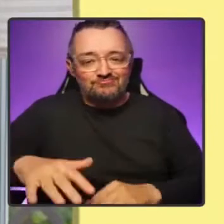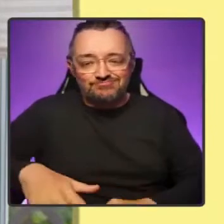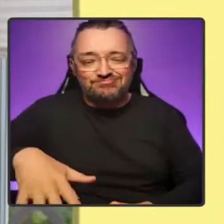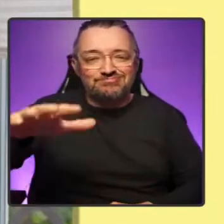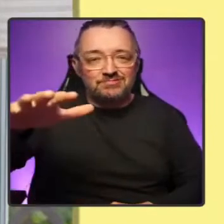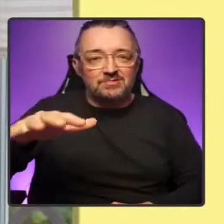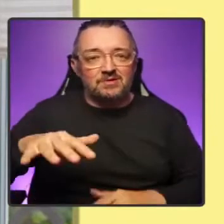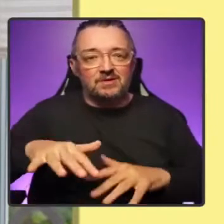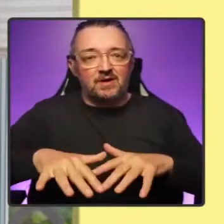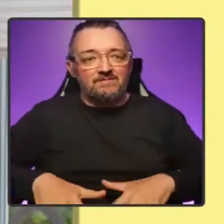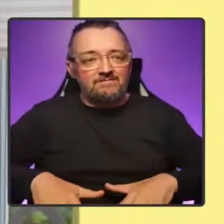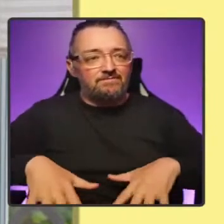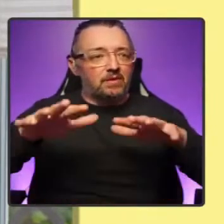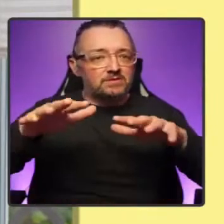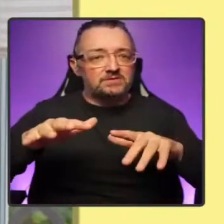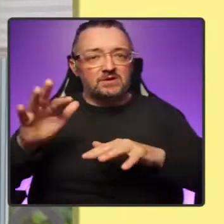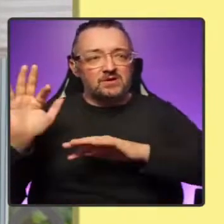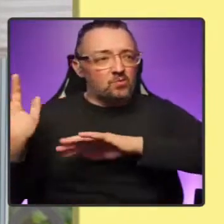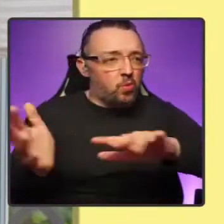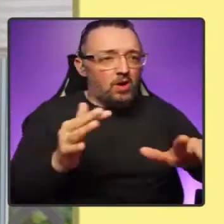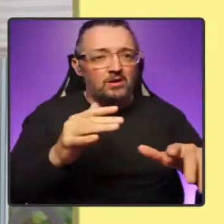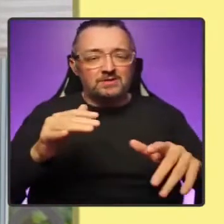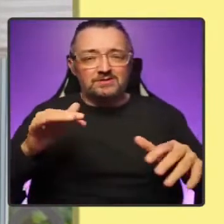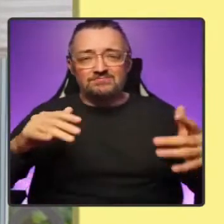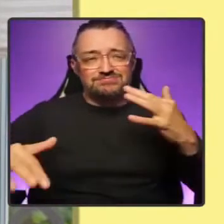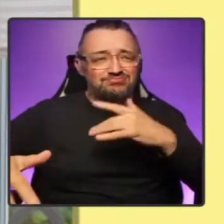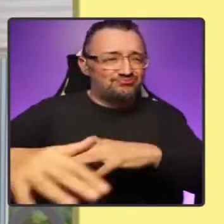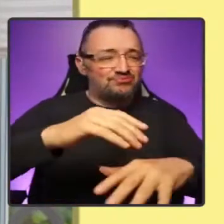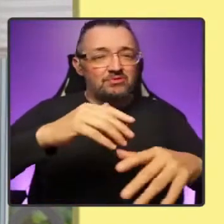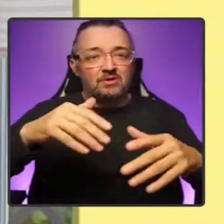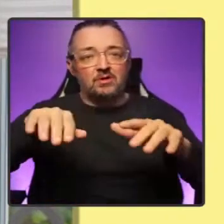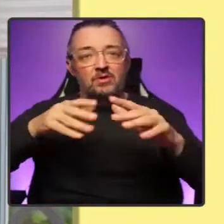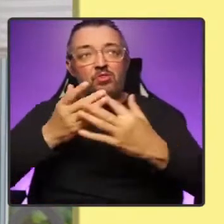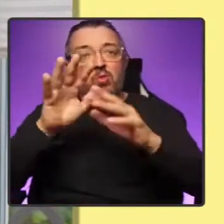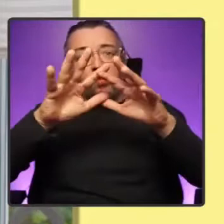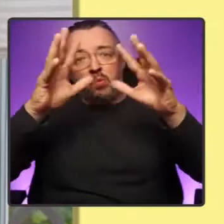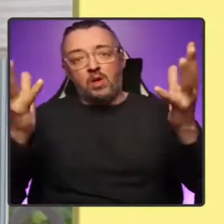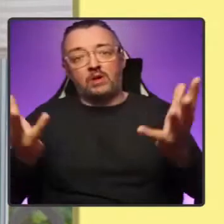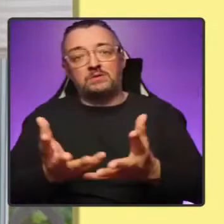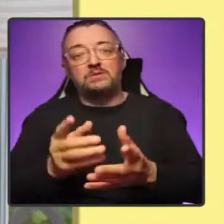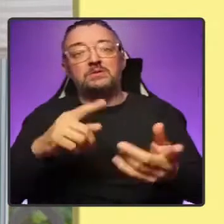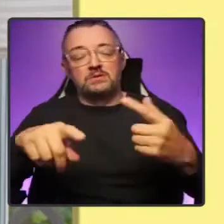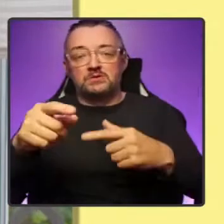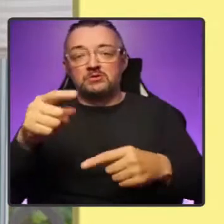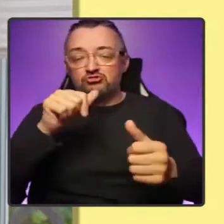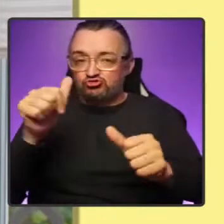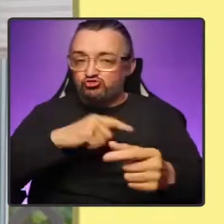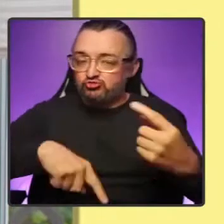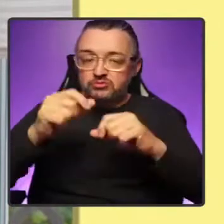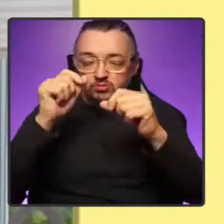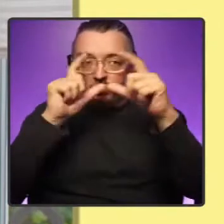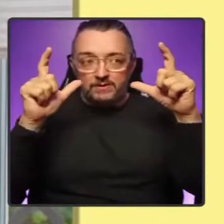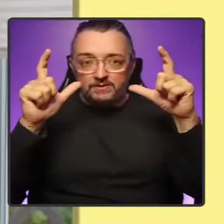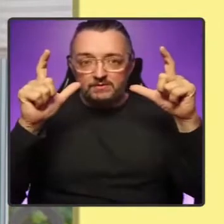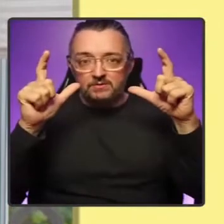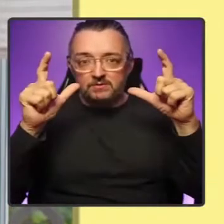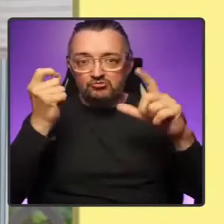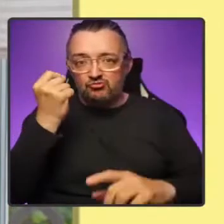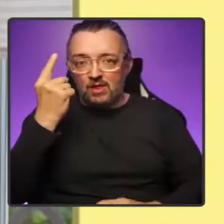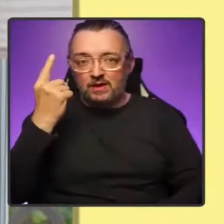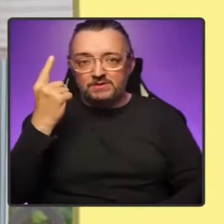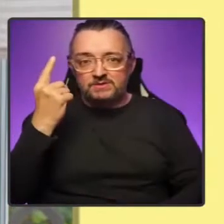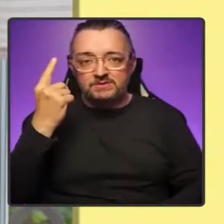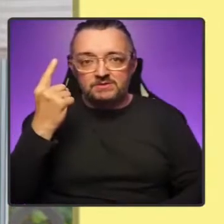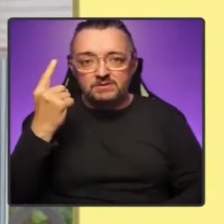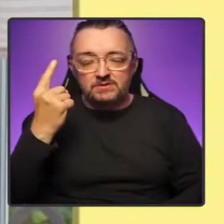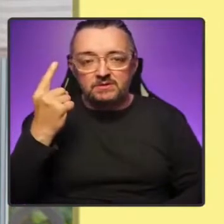heat and storms that have raged across the globe this year should be a wake-up call. We do indeed face a code red